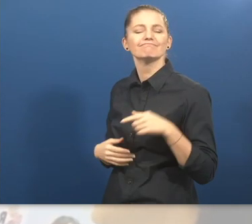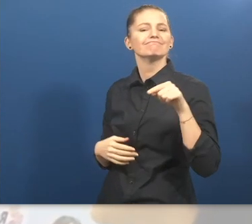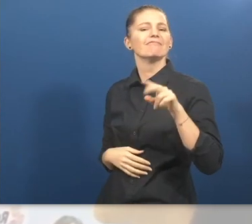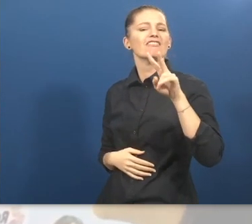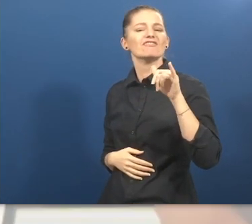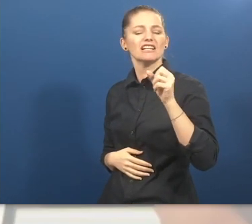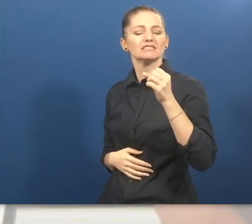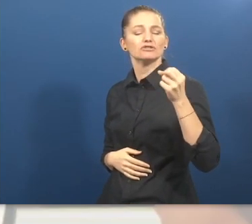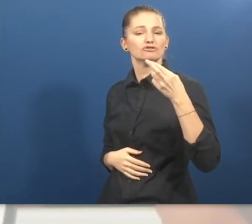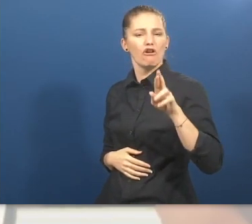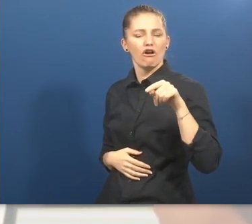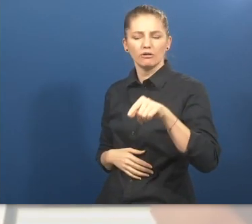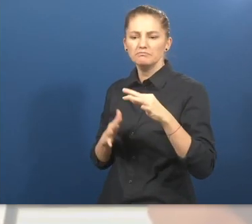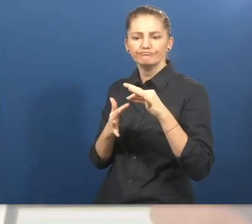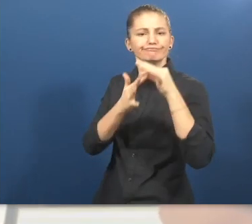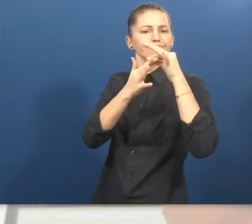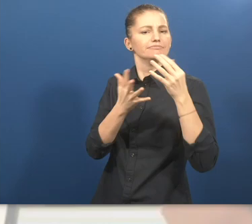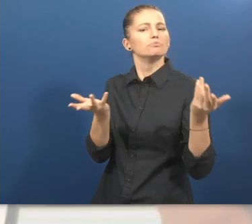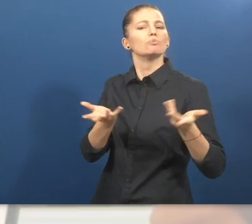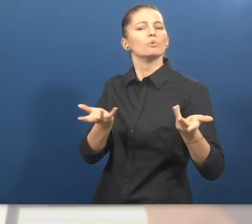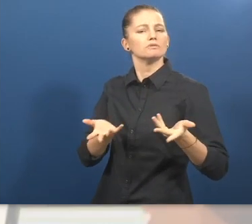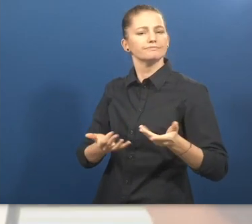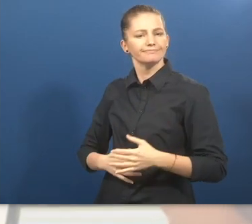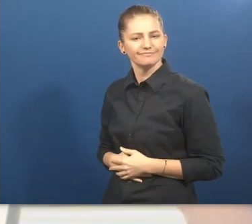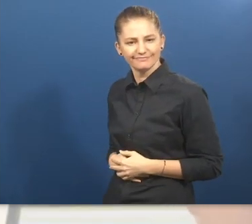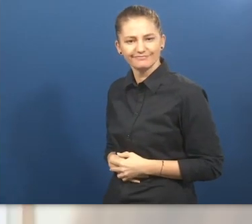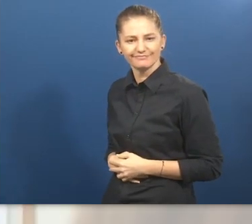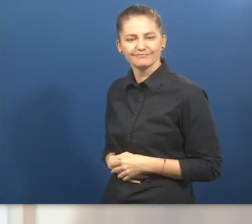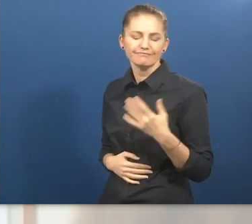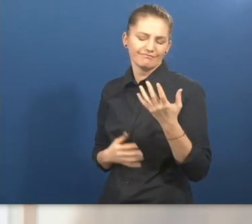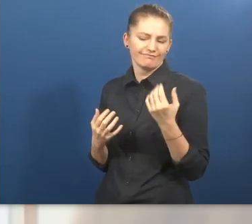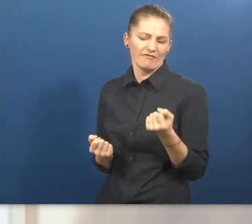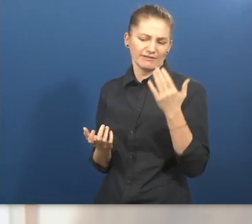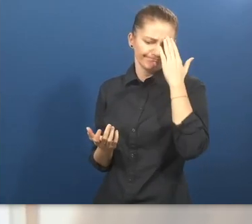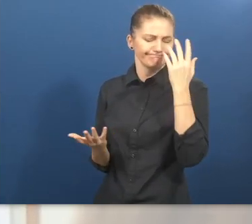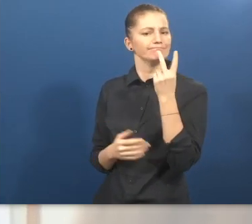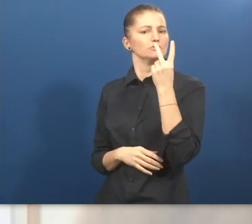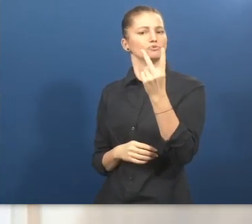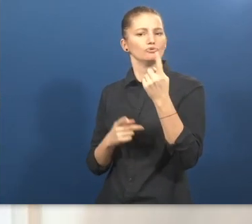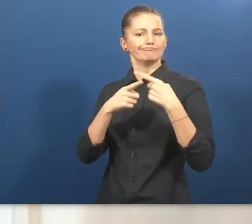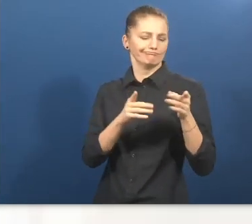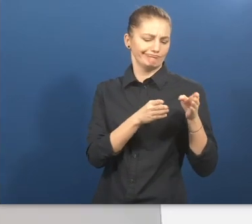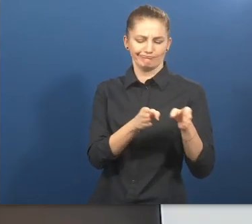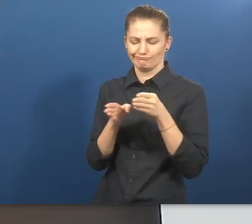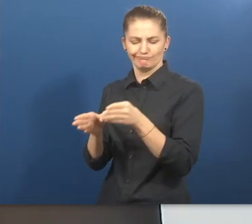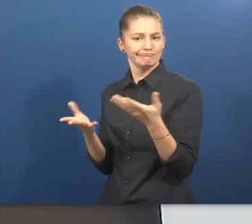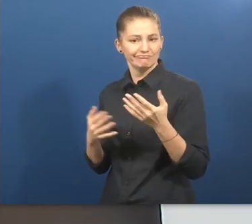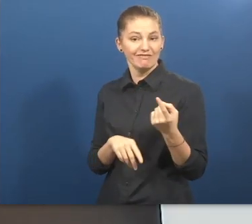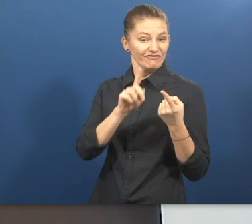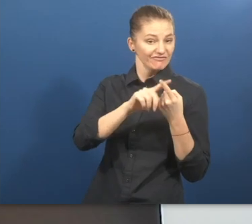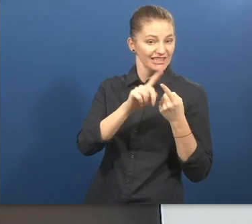What is unique and innovative about Visor? We know two alternatives or competitions to Visor. First,